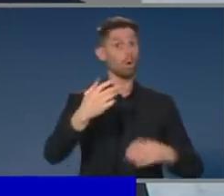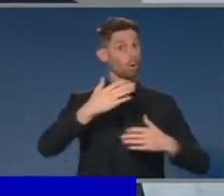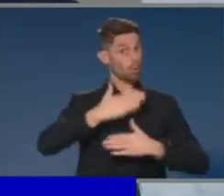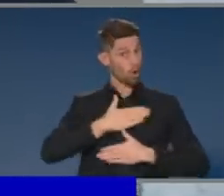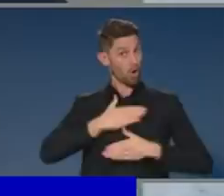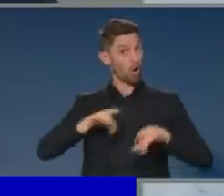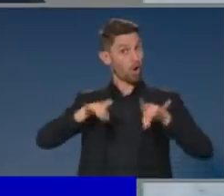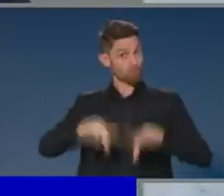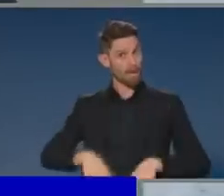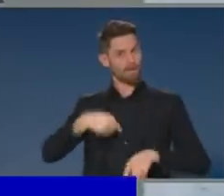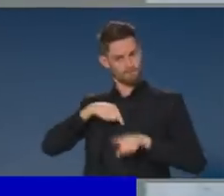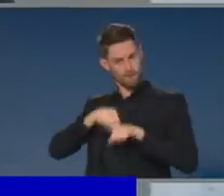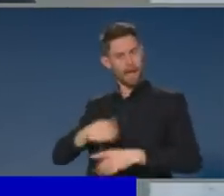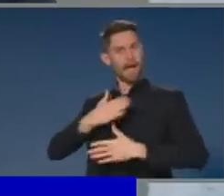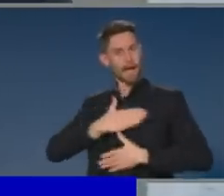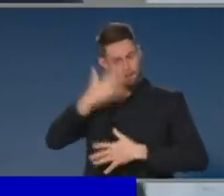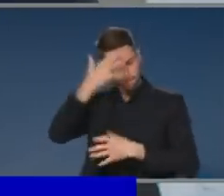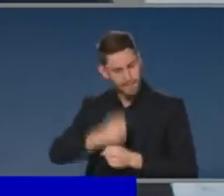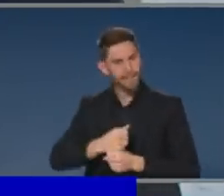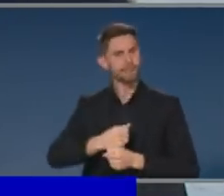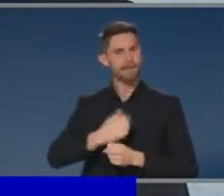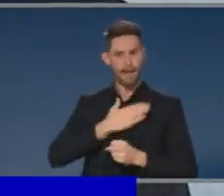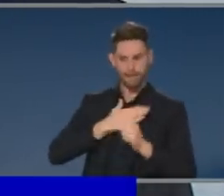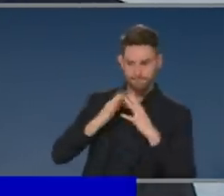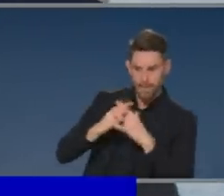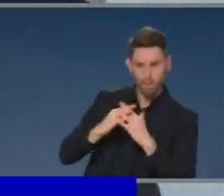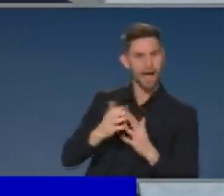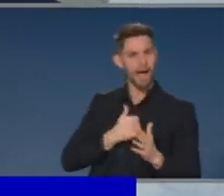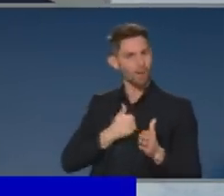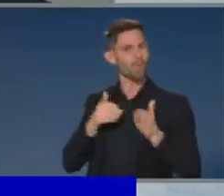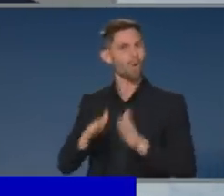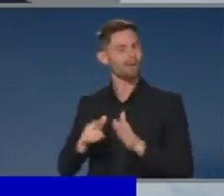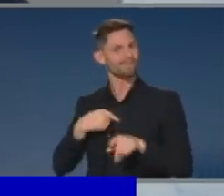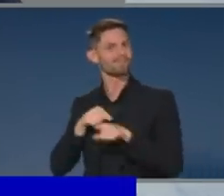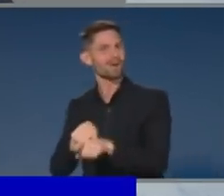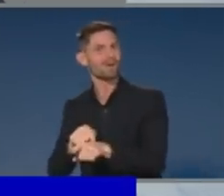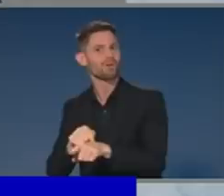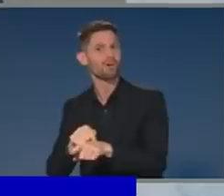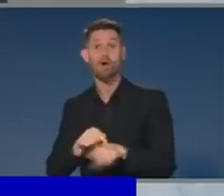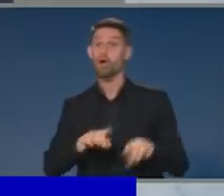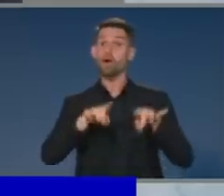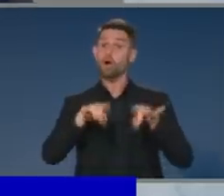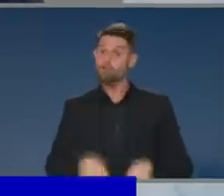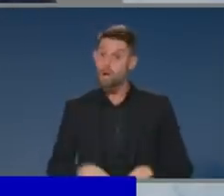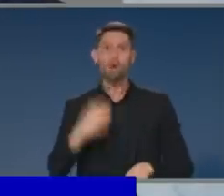that we have consistently held. One of the most important things about our approach to relationship is we're always consistent.